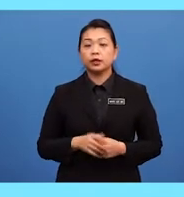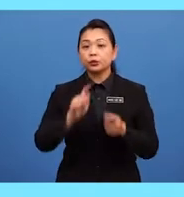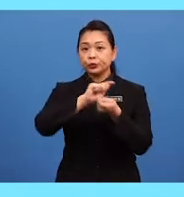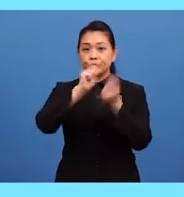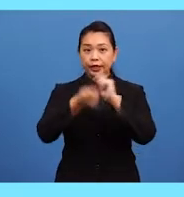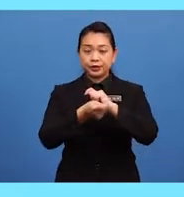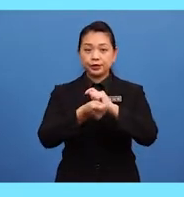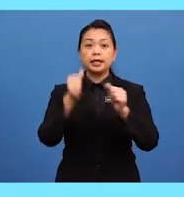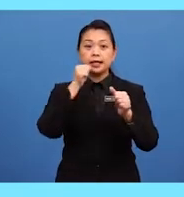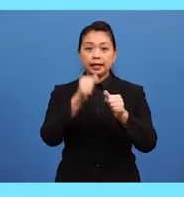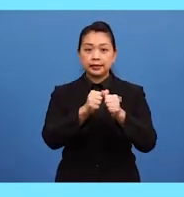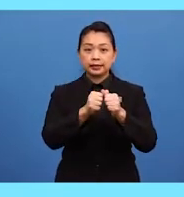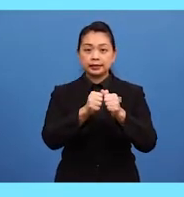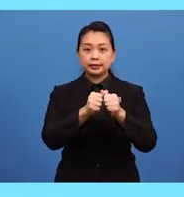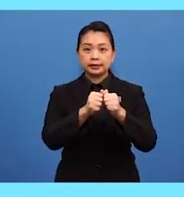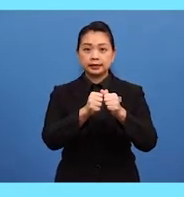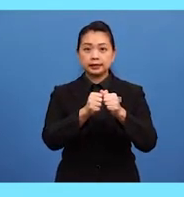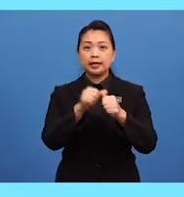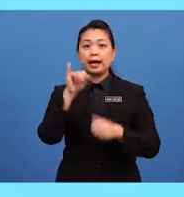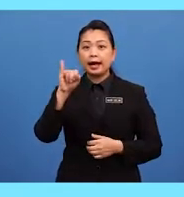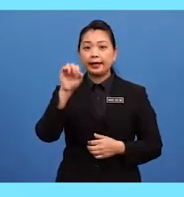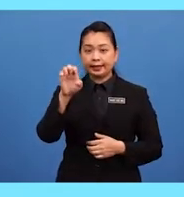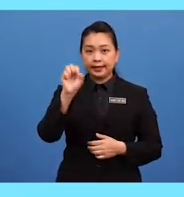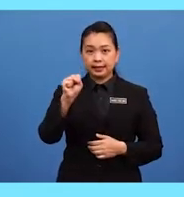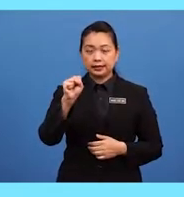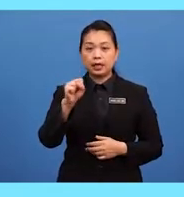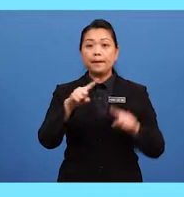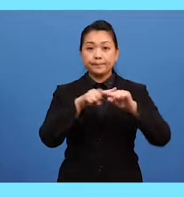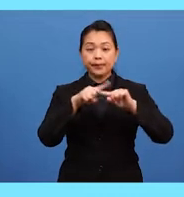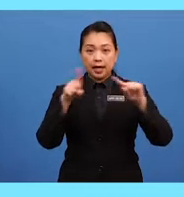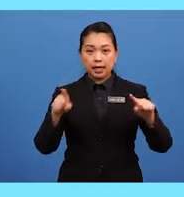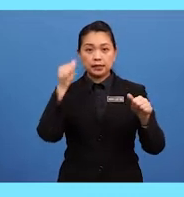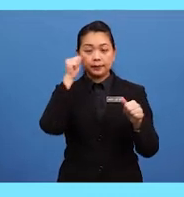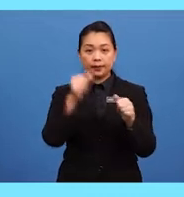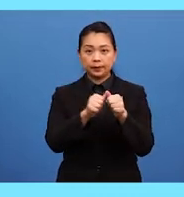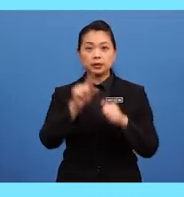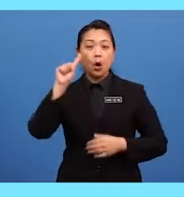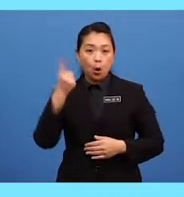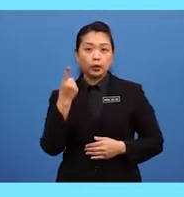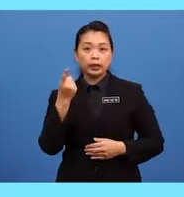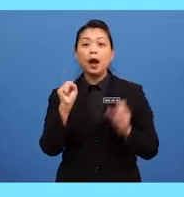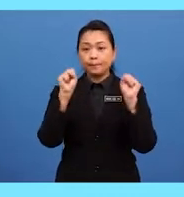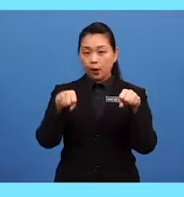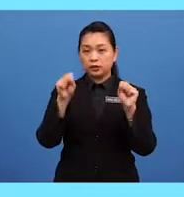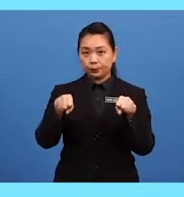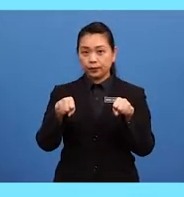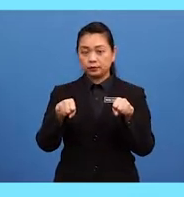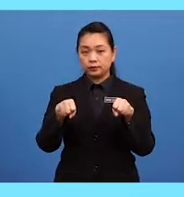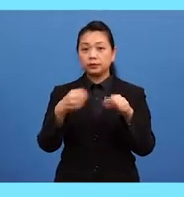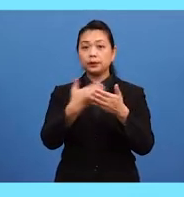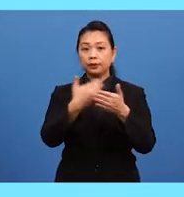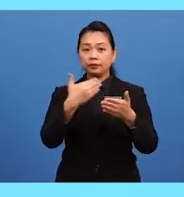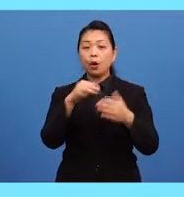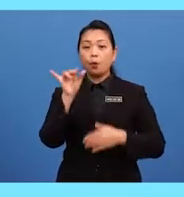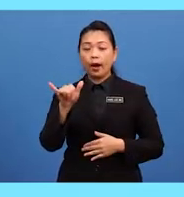to change the letter I and add ES. But remember, this is only possible if the letter before the letter